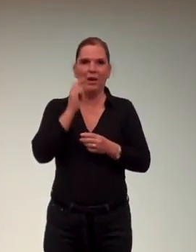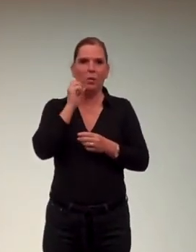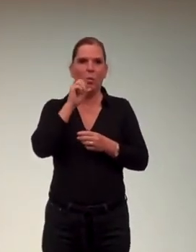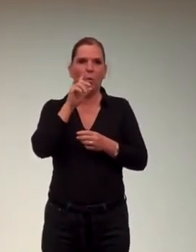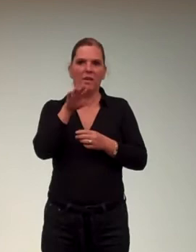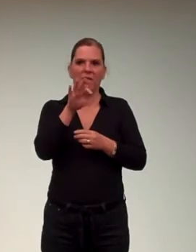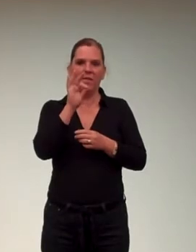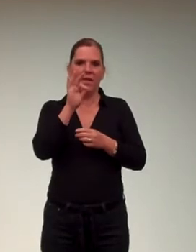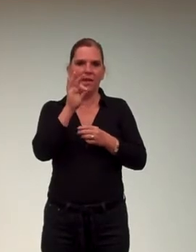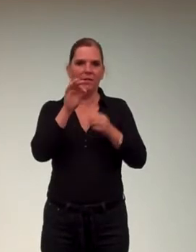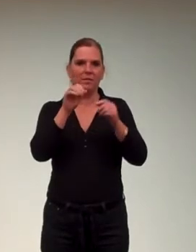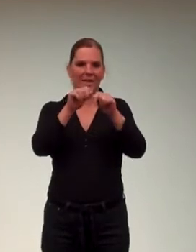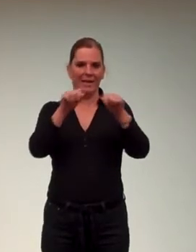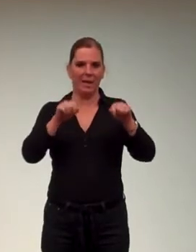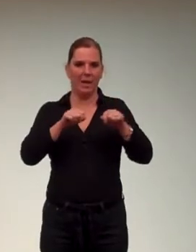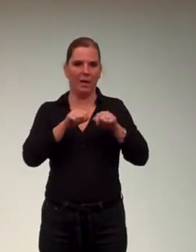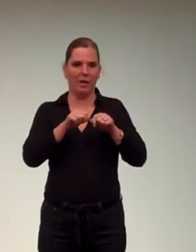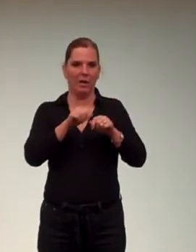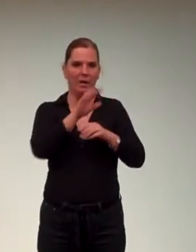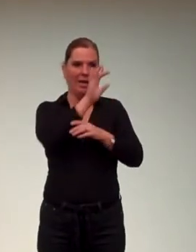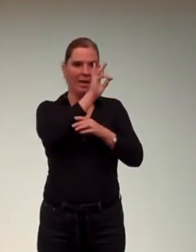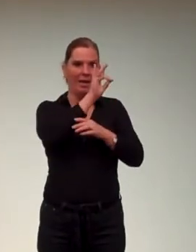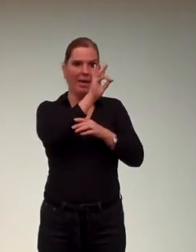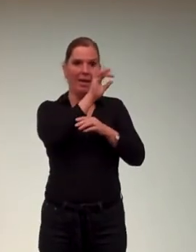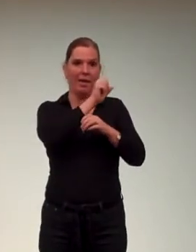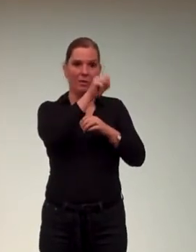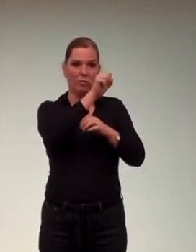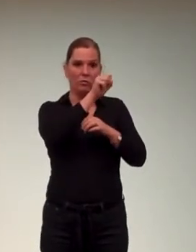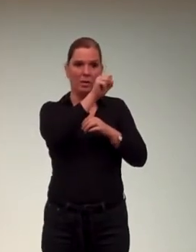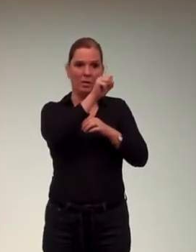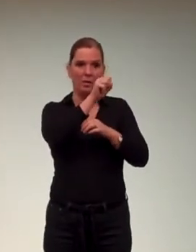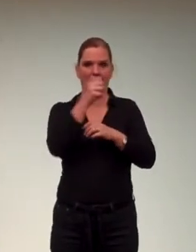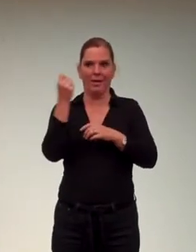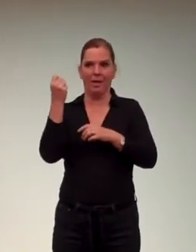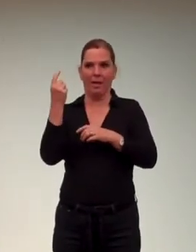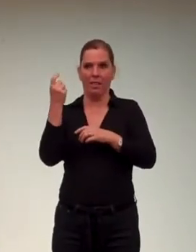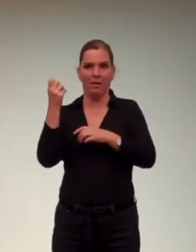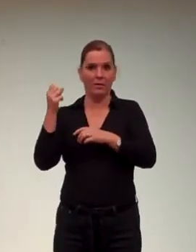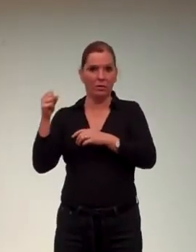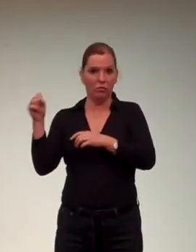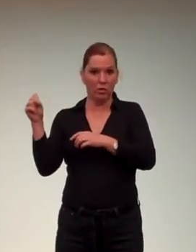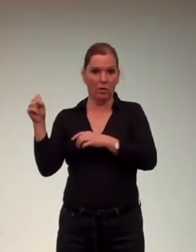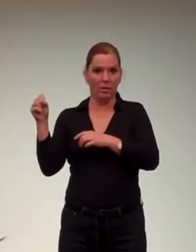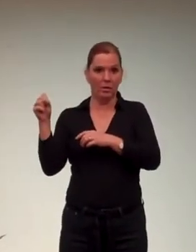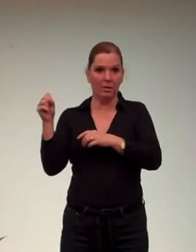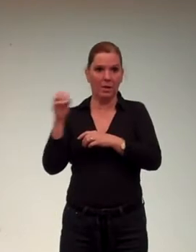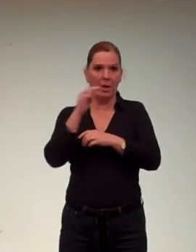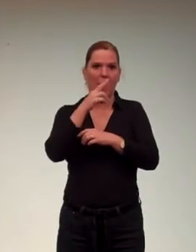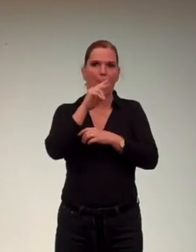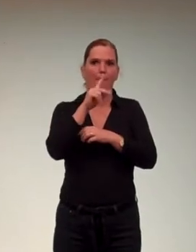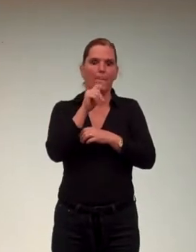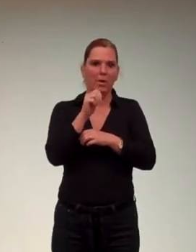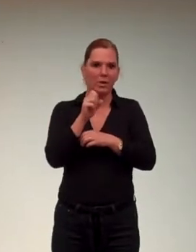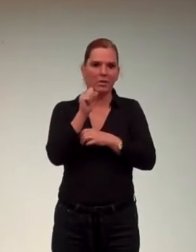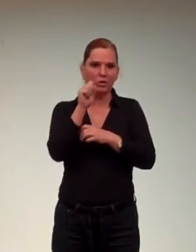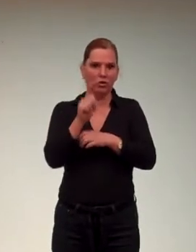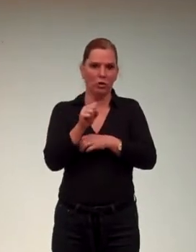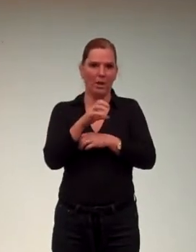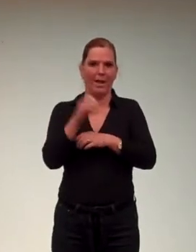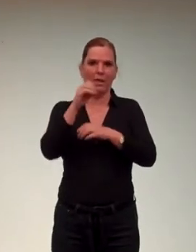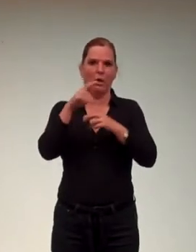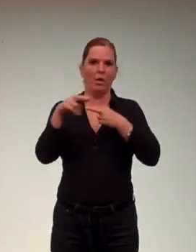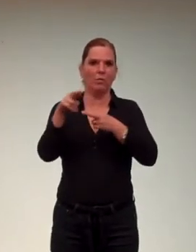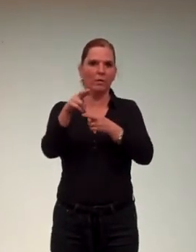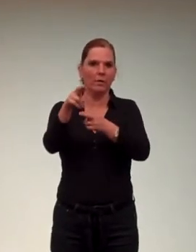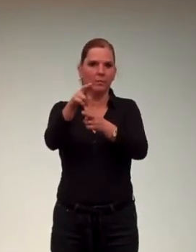located in an area now bound by 8th Street in the north, 11th Street in the south, Market Street, and the